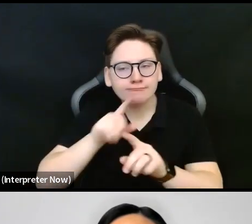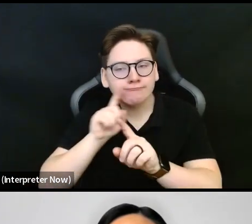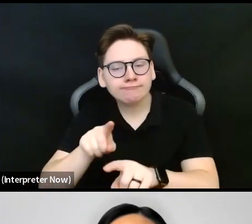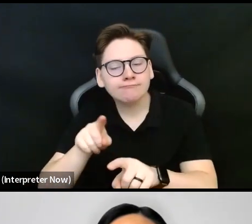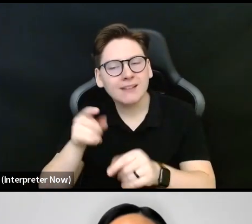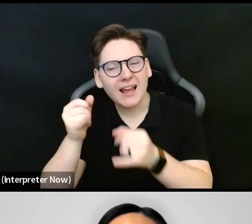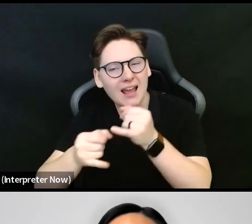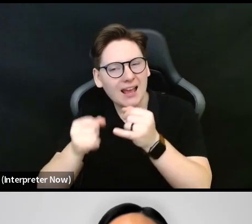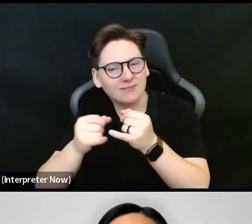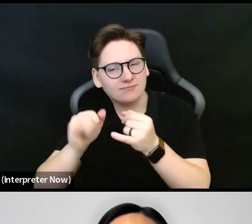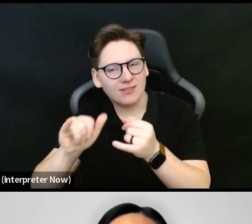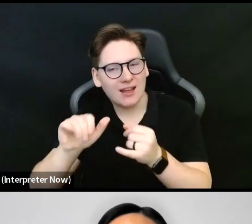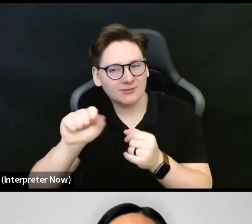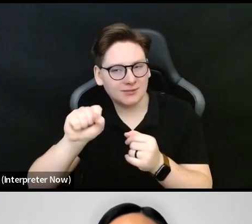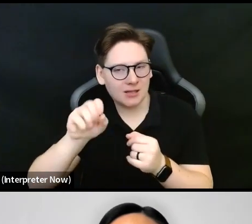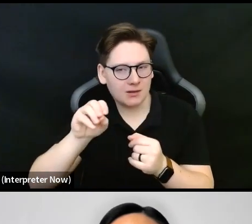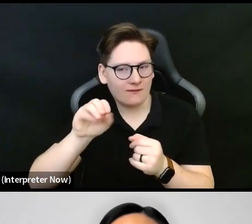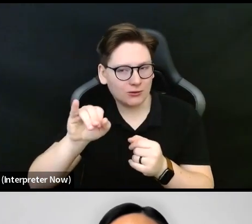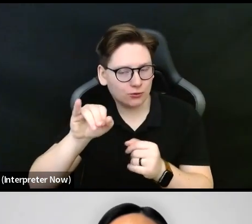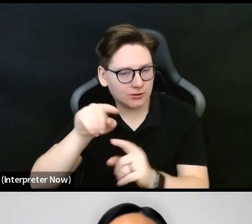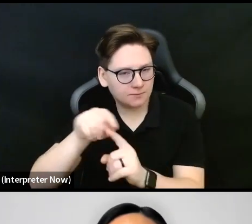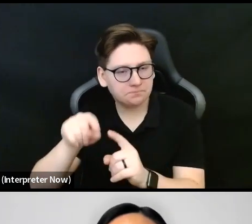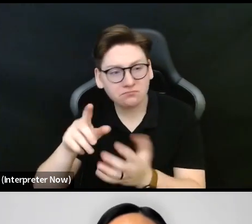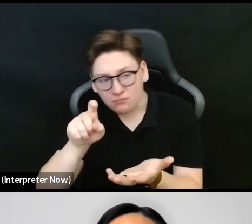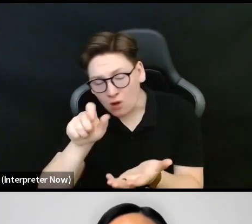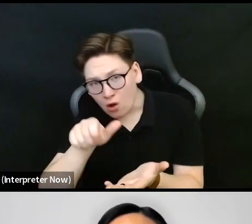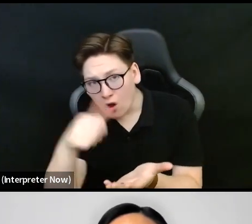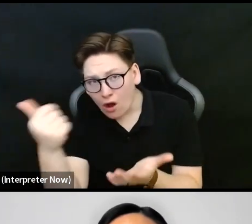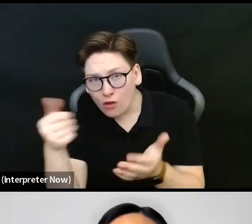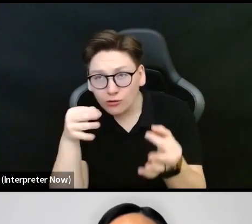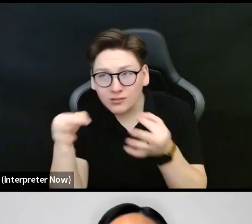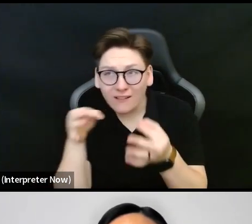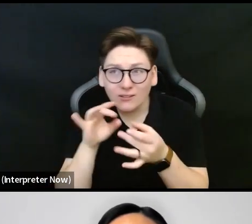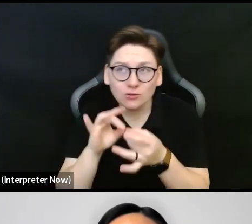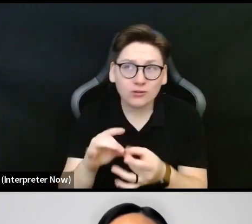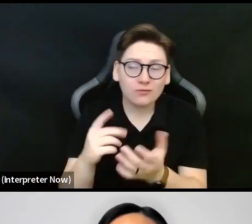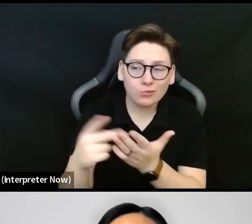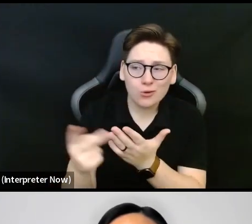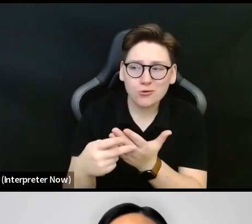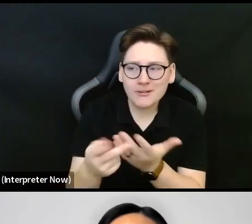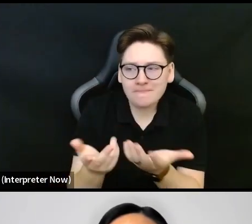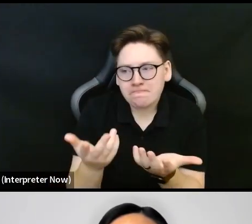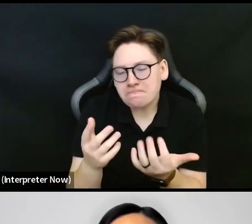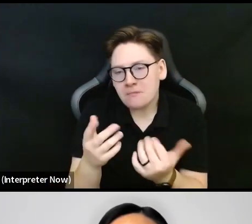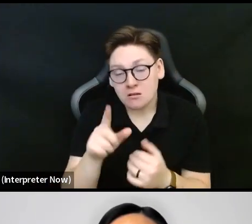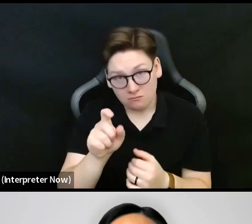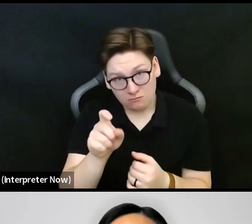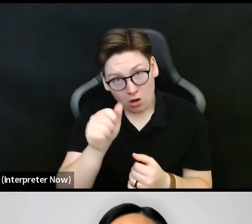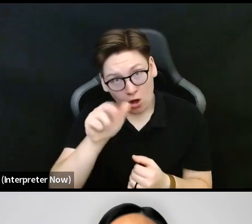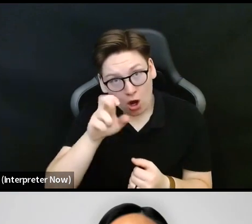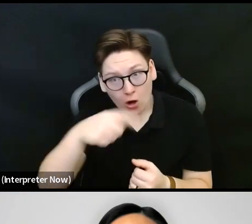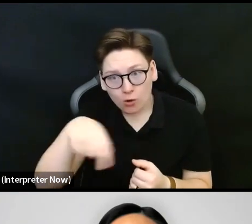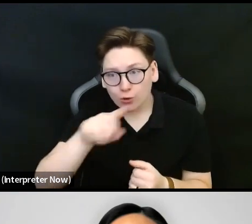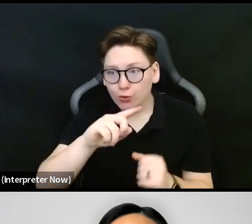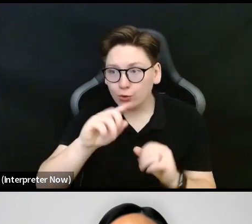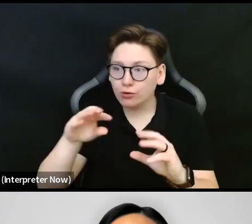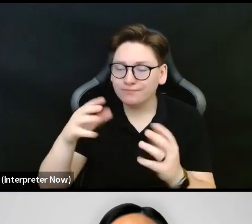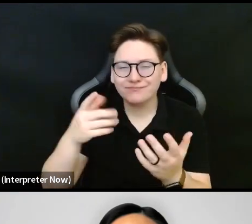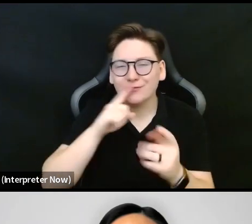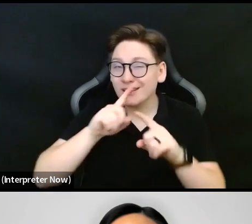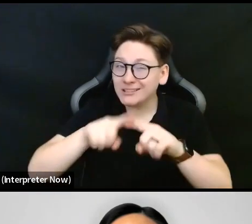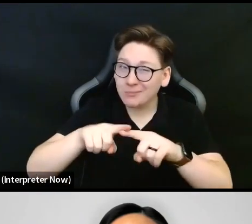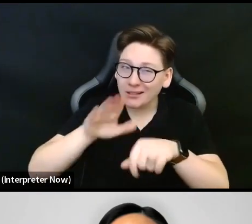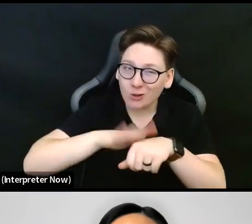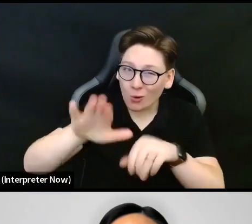I'm trying to think if there's other definitions of programming is really just, you know, are you putting on, it depends on your organization,